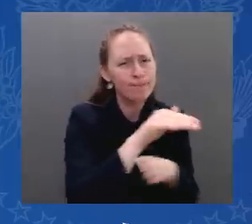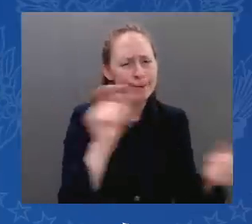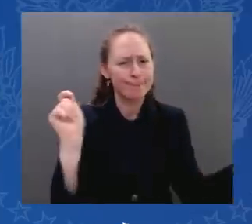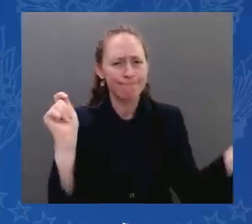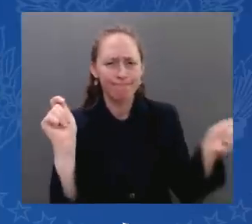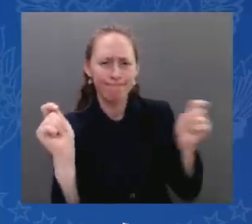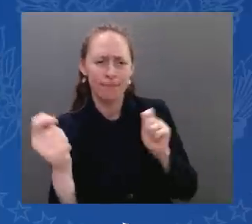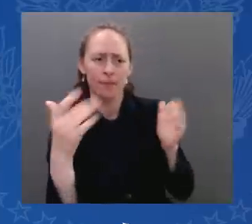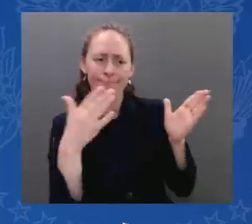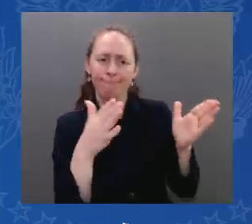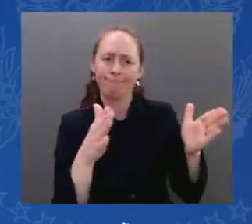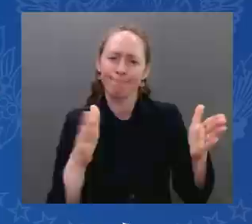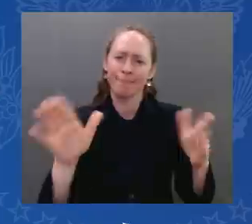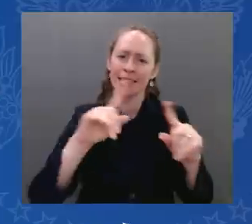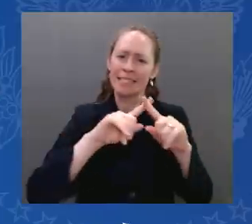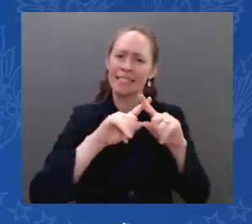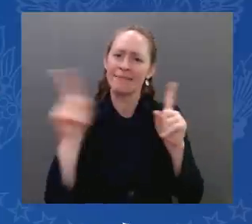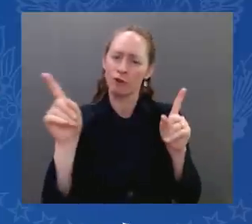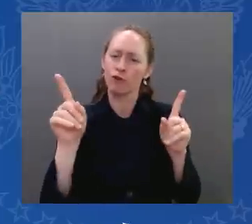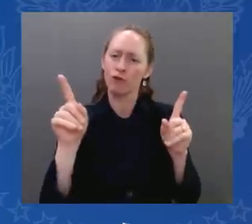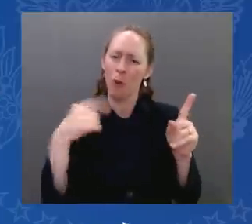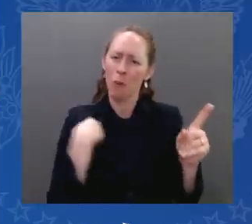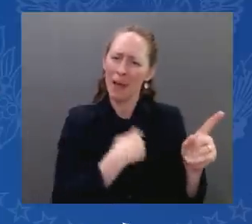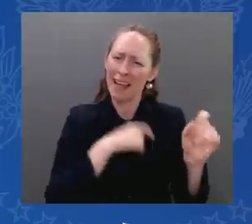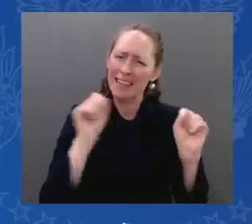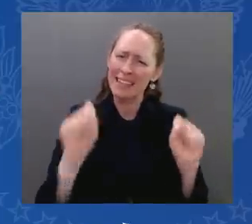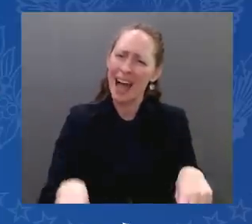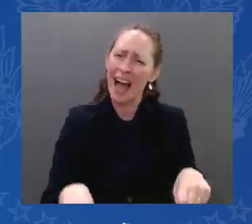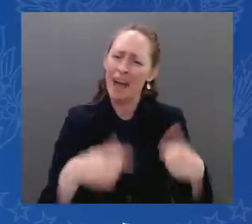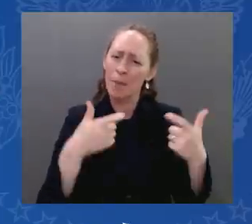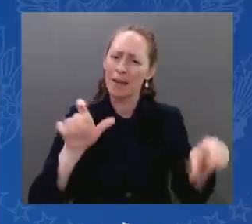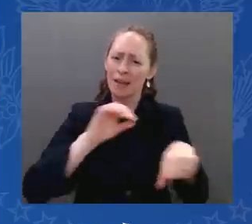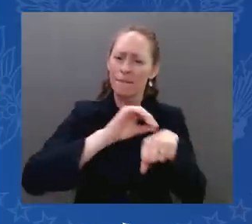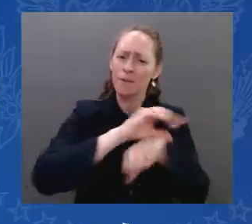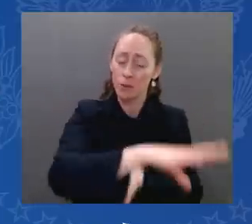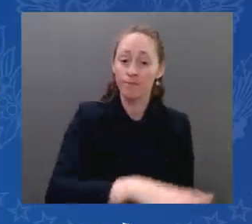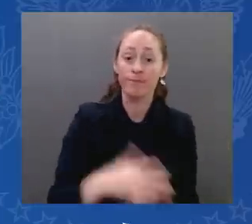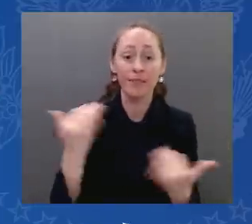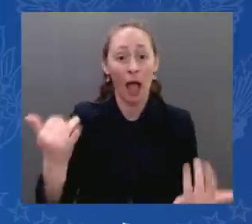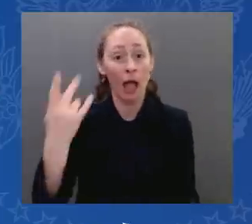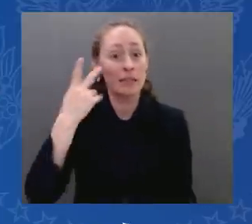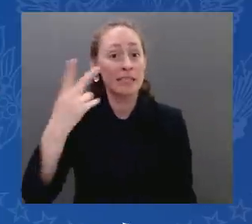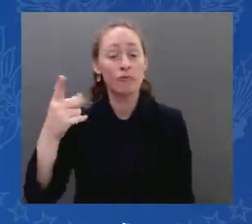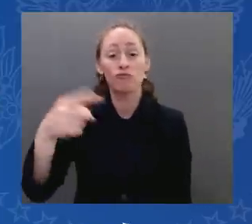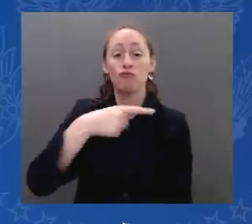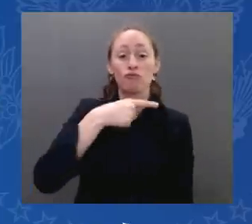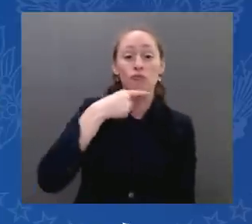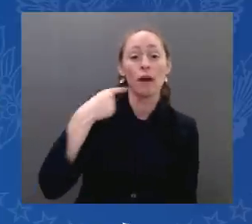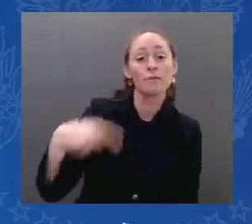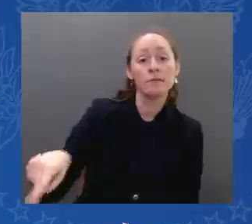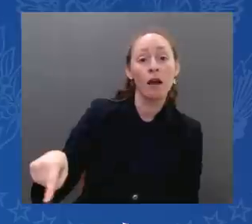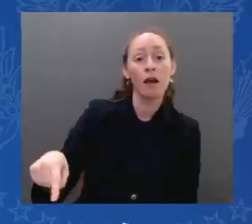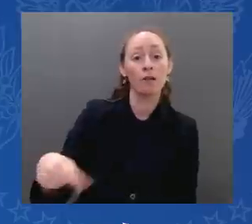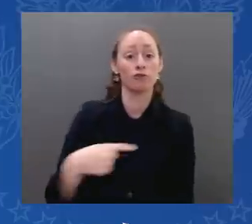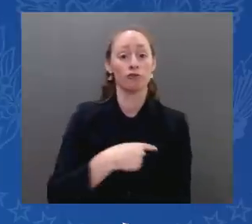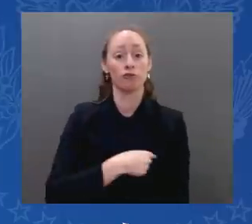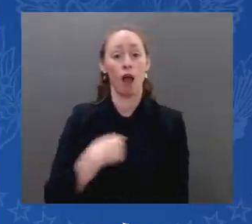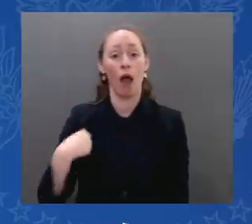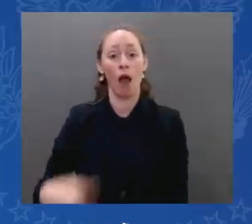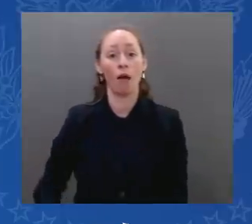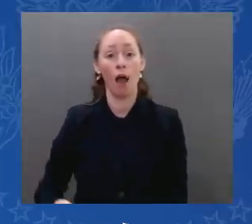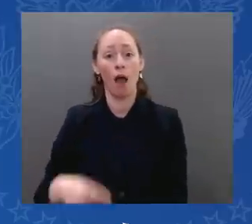against the interest of both Israel and the United States and many other countries. And so the purpose of the visit